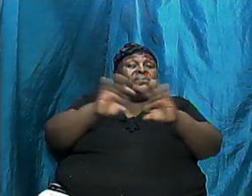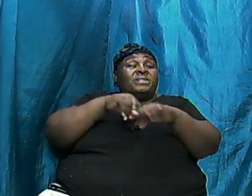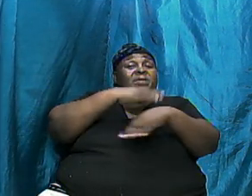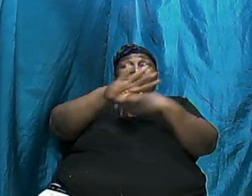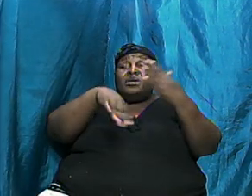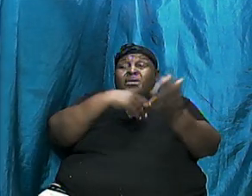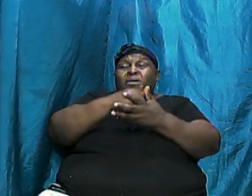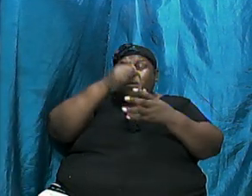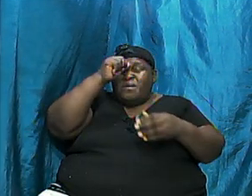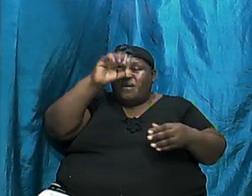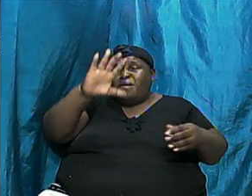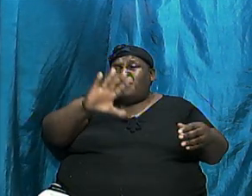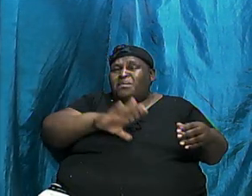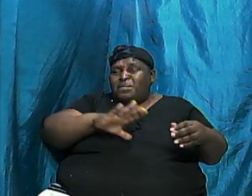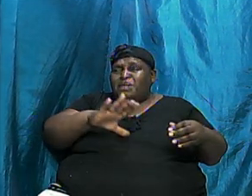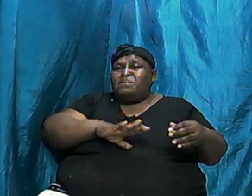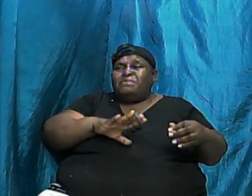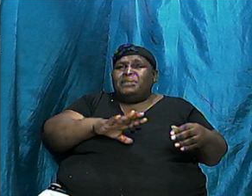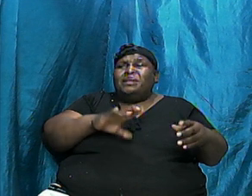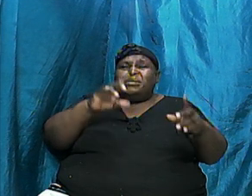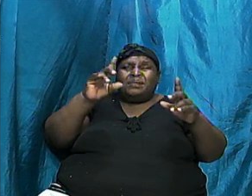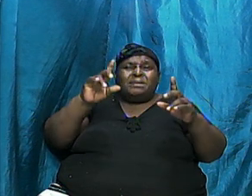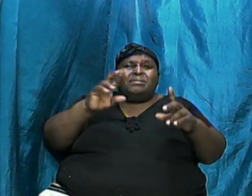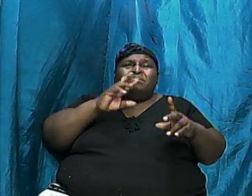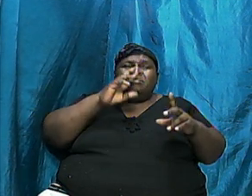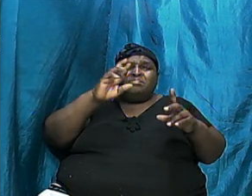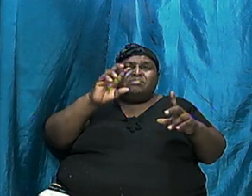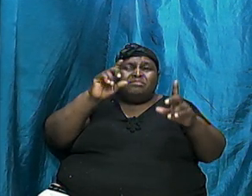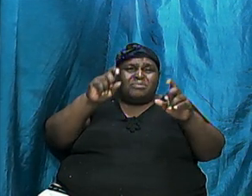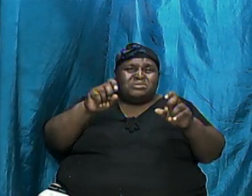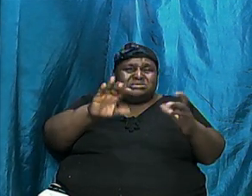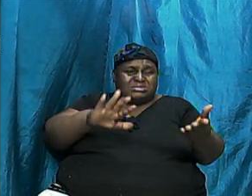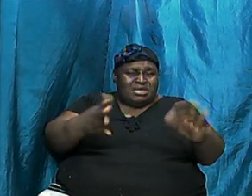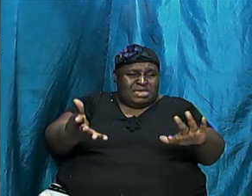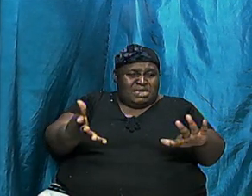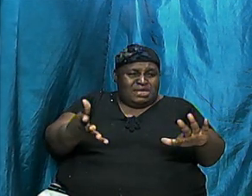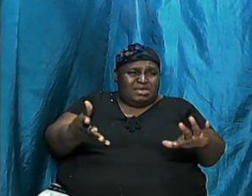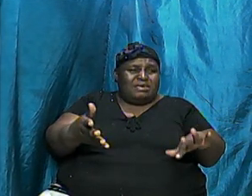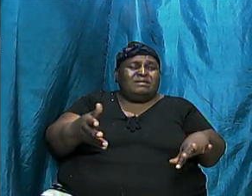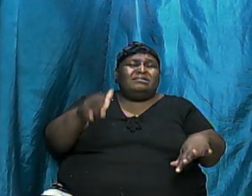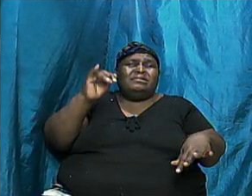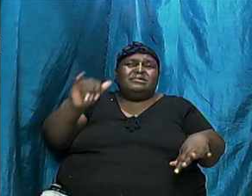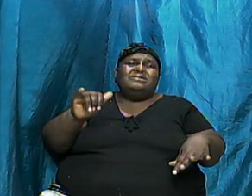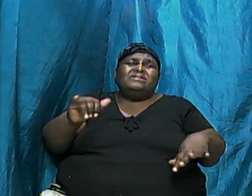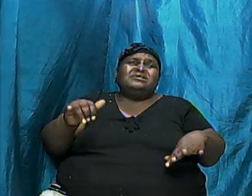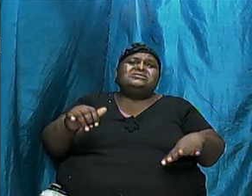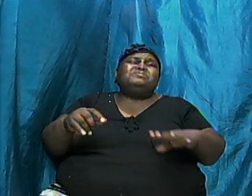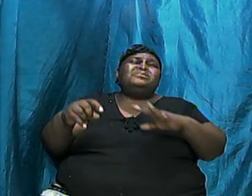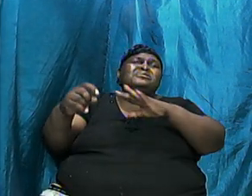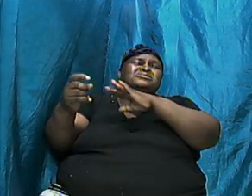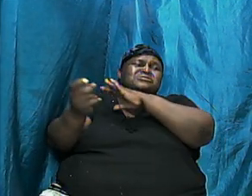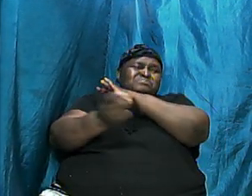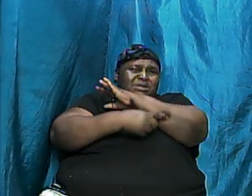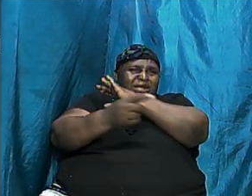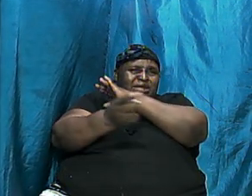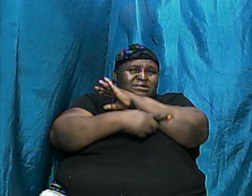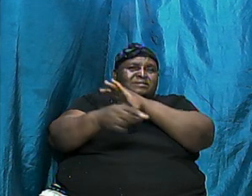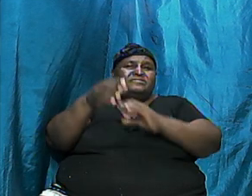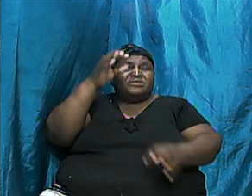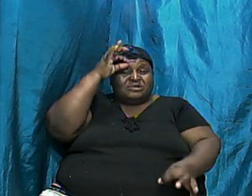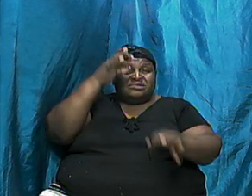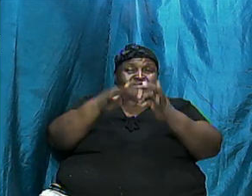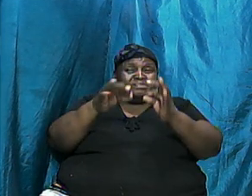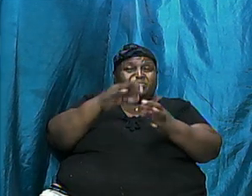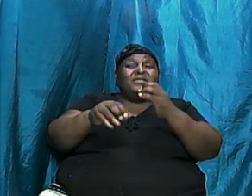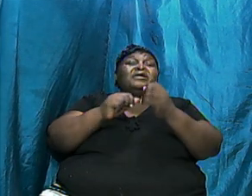die. That was the pronouncement in terms of the judgment that